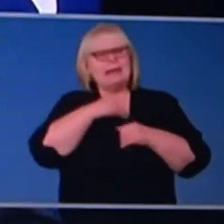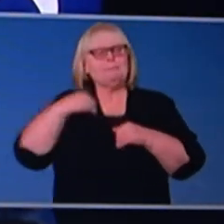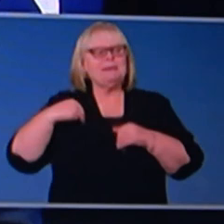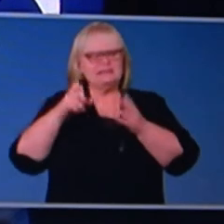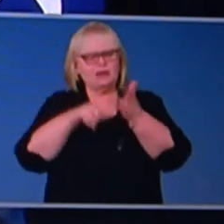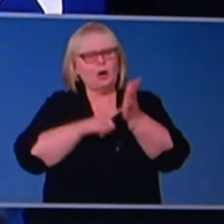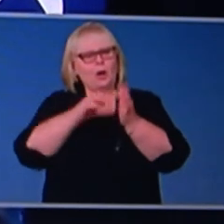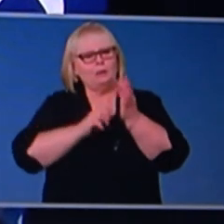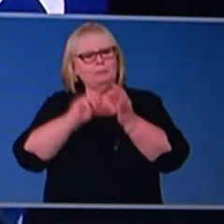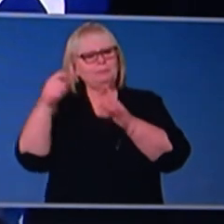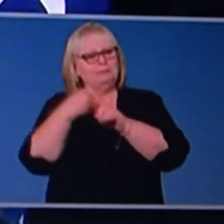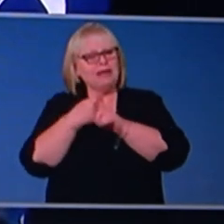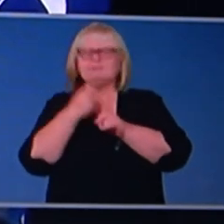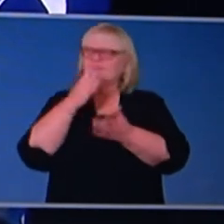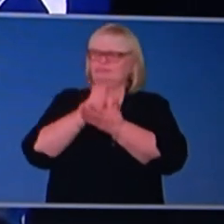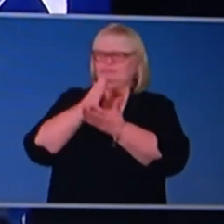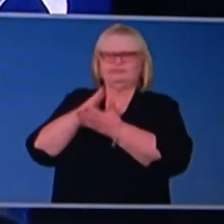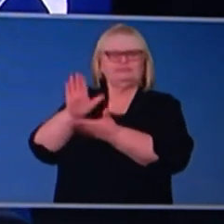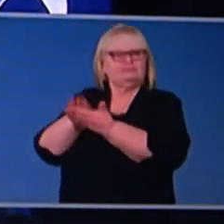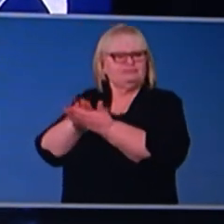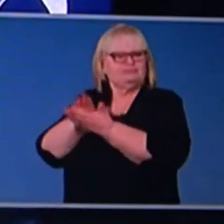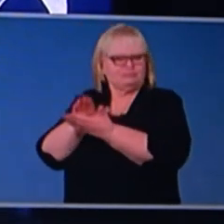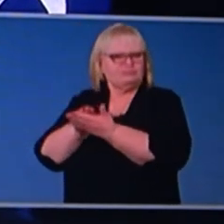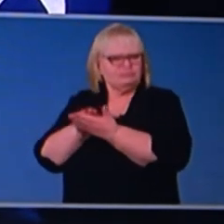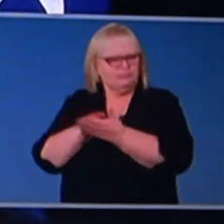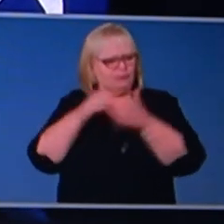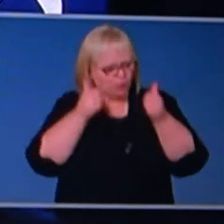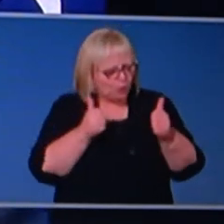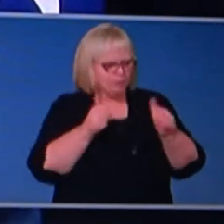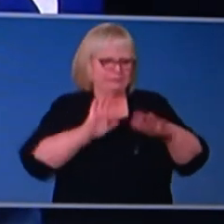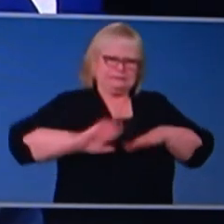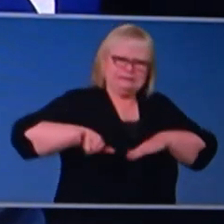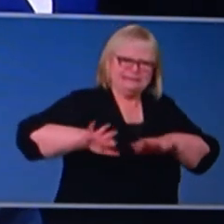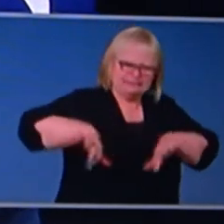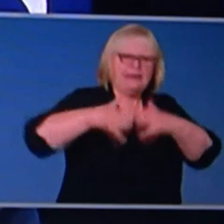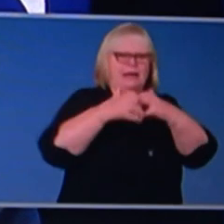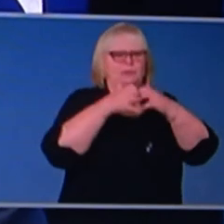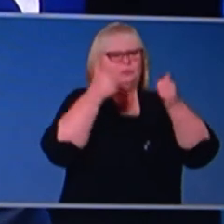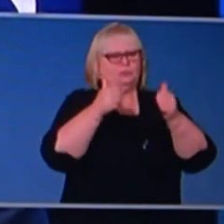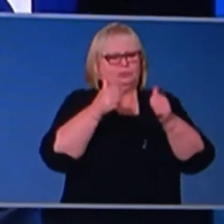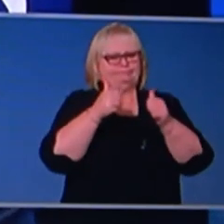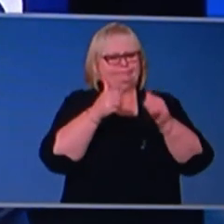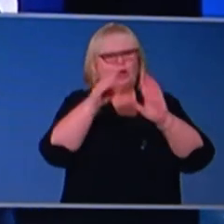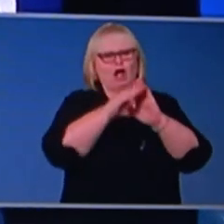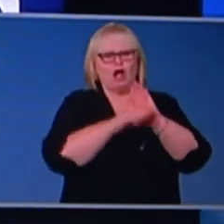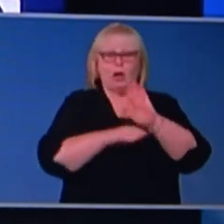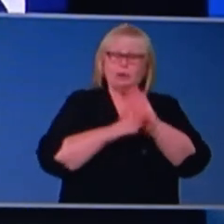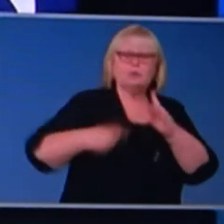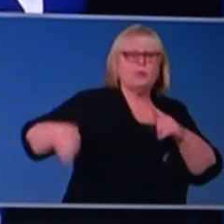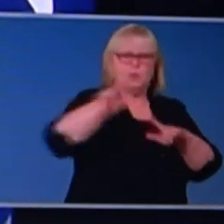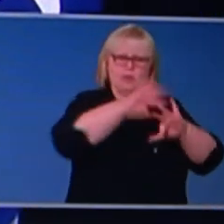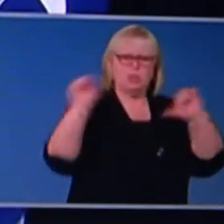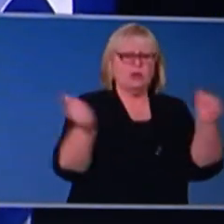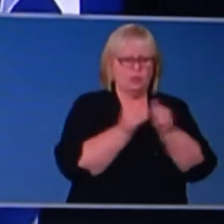done over the course of this past week, working with the industry industry, to establish an industry code that has been supported by the major peak